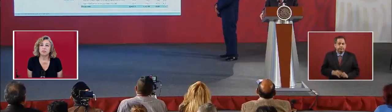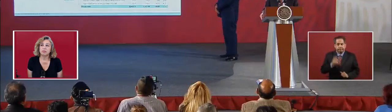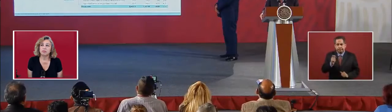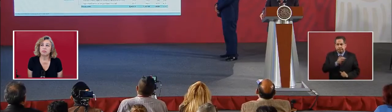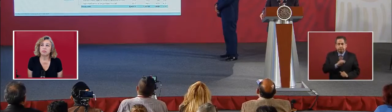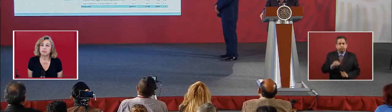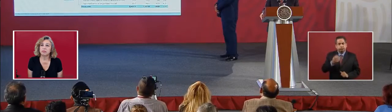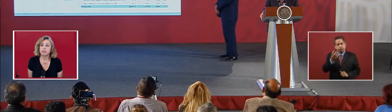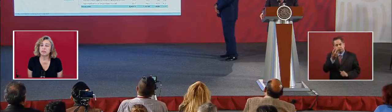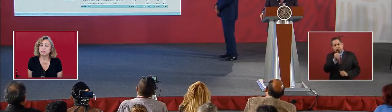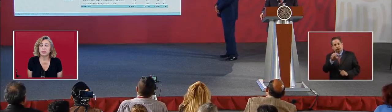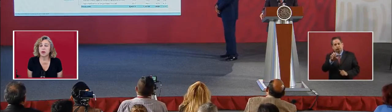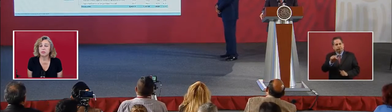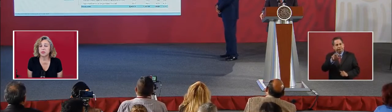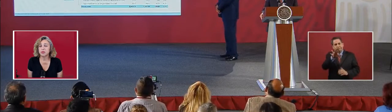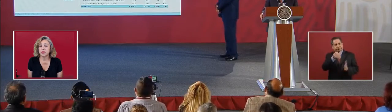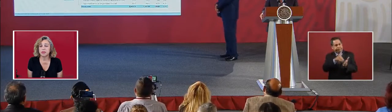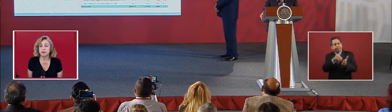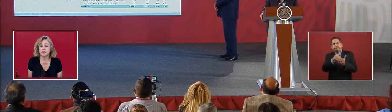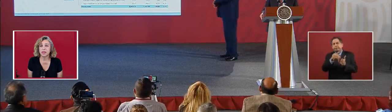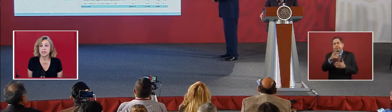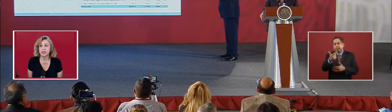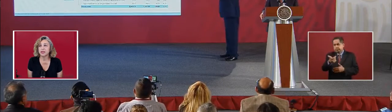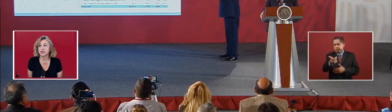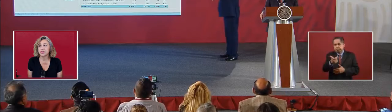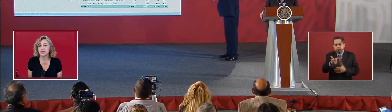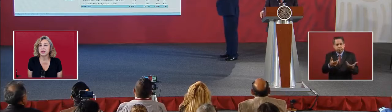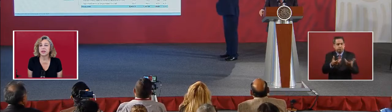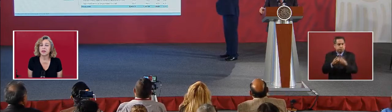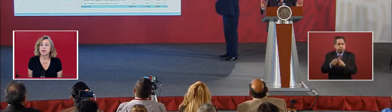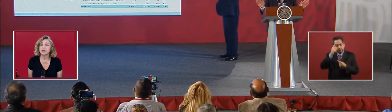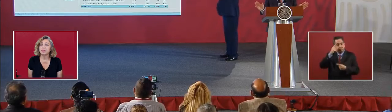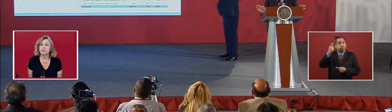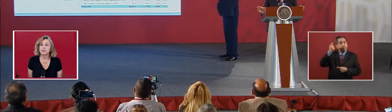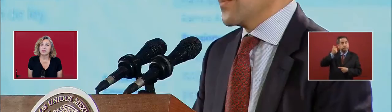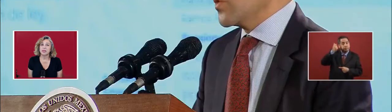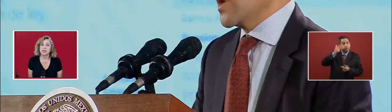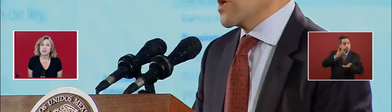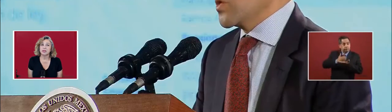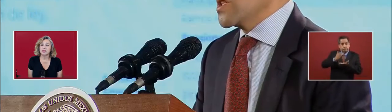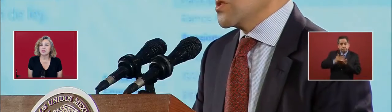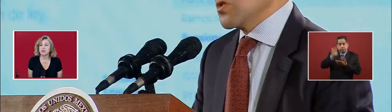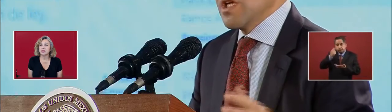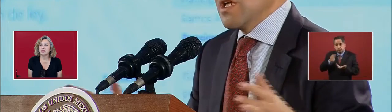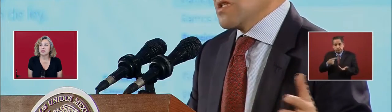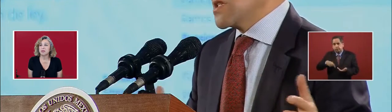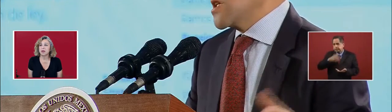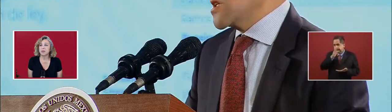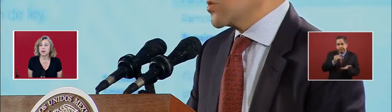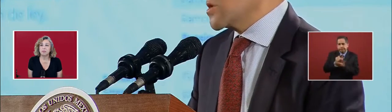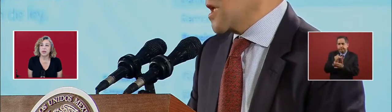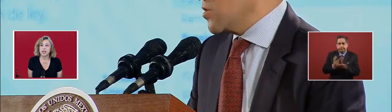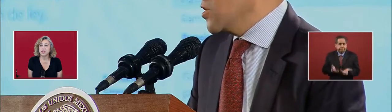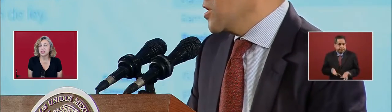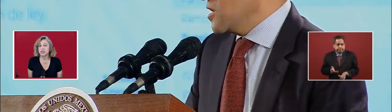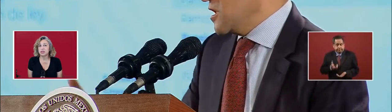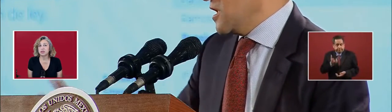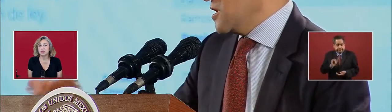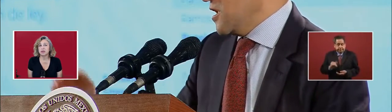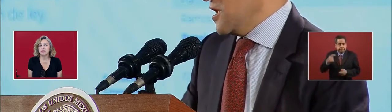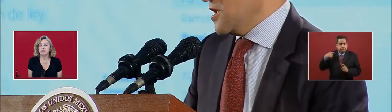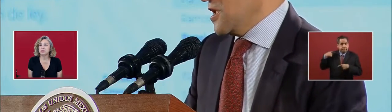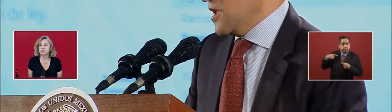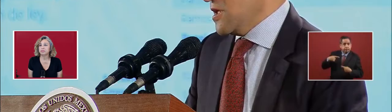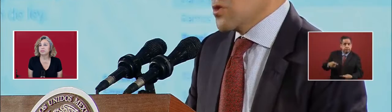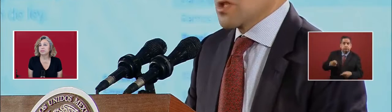problems with the execution. So there's also something about pensions